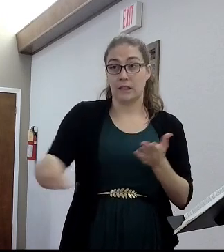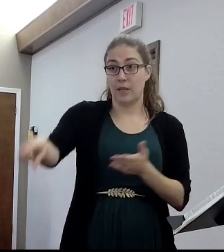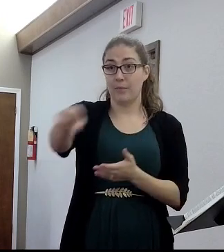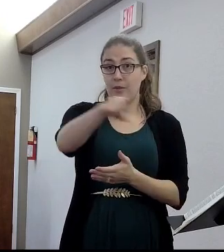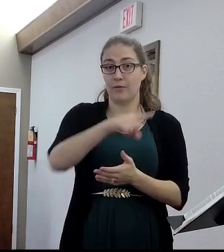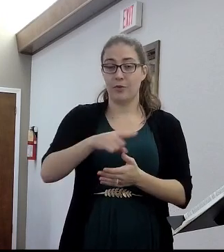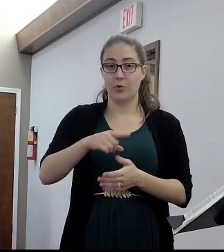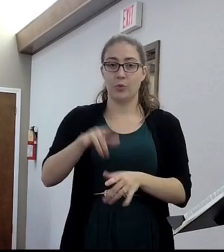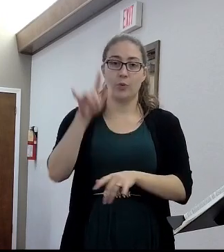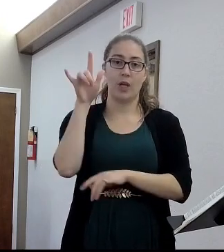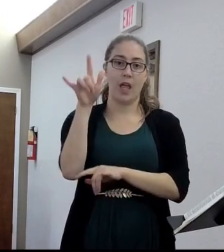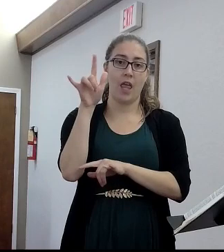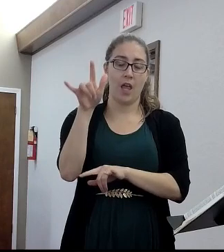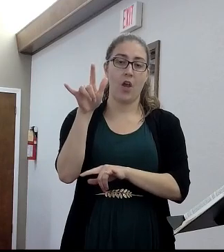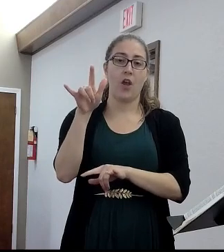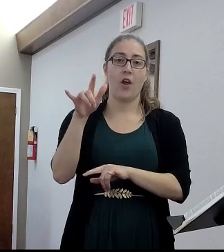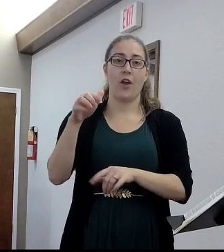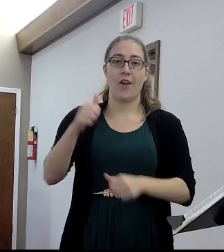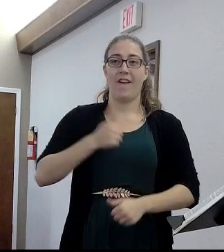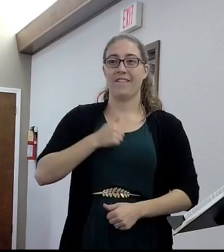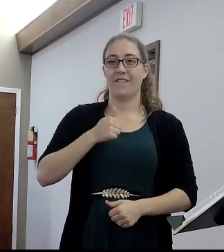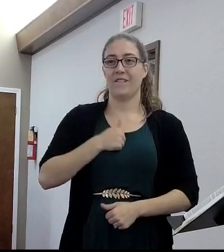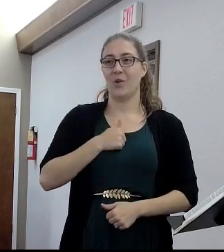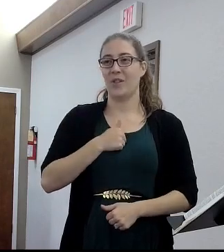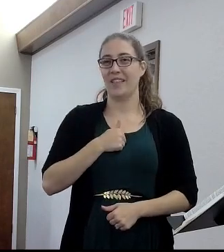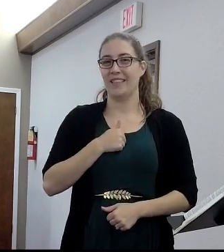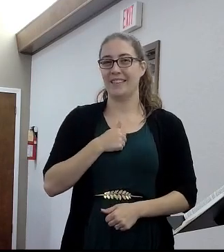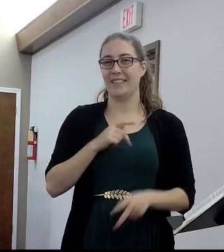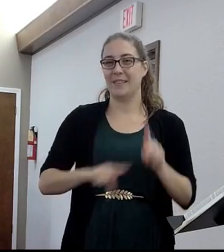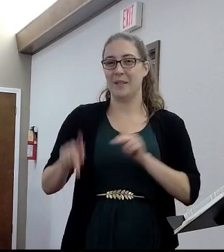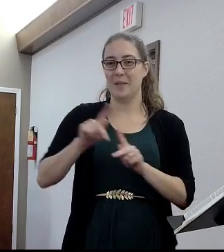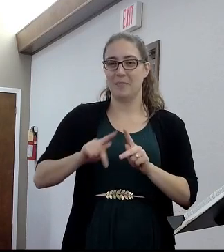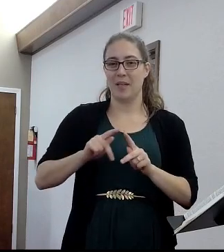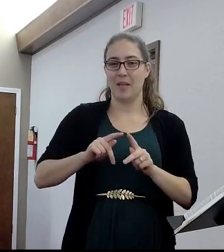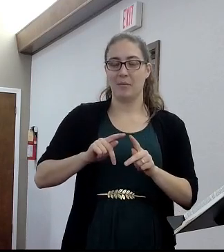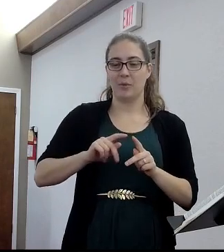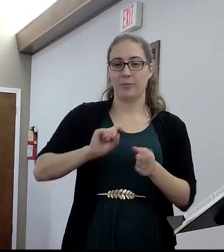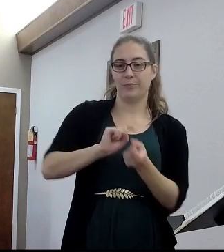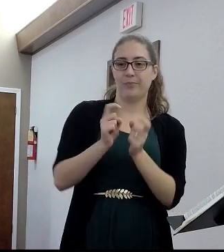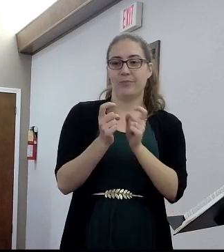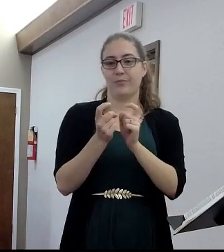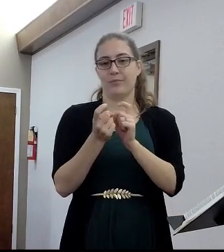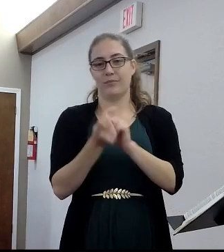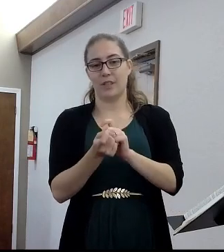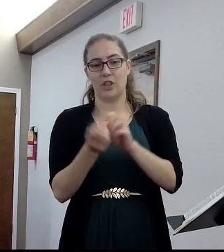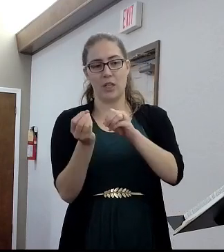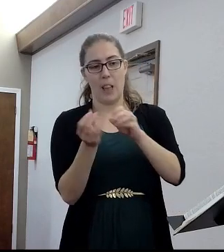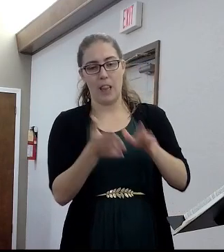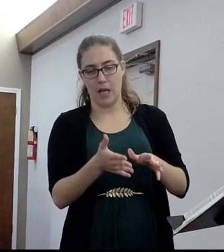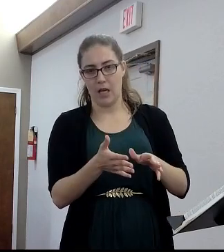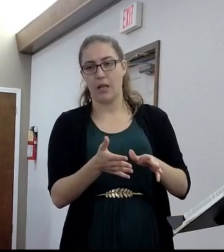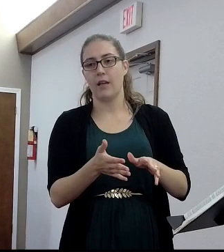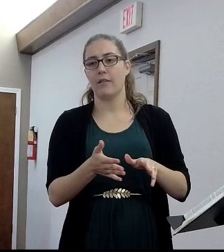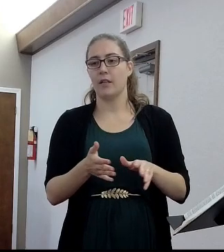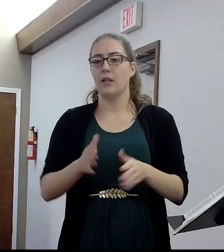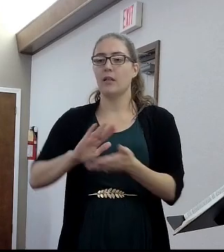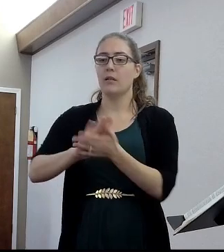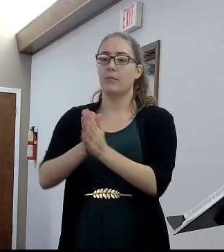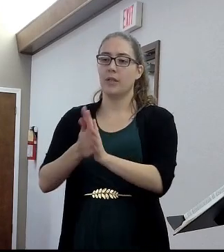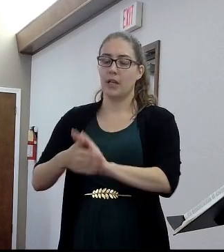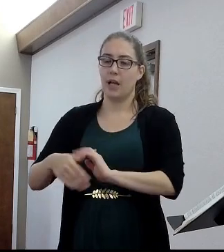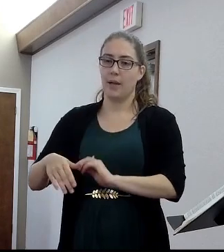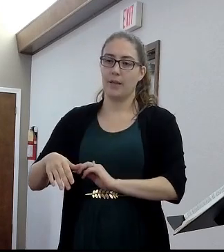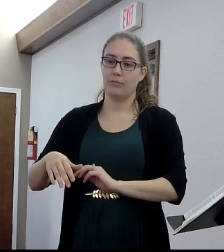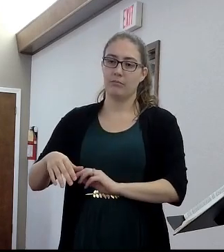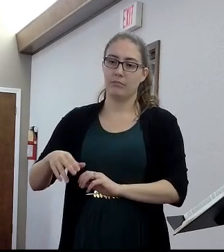trying to look around. Brother Ian's not, oh, they are out of town. Brother Ian just transitioned out of the Air Force, of course. And you know, there's a bit of stress associated